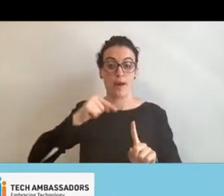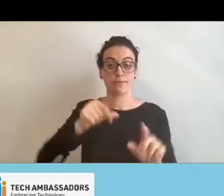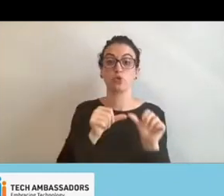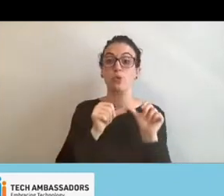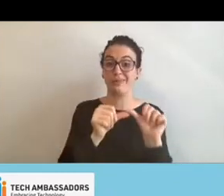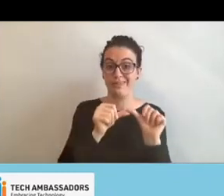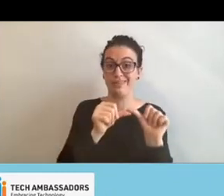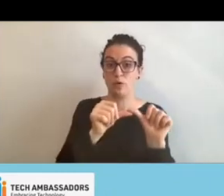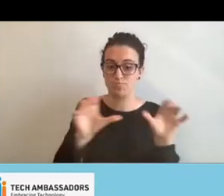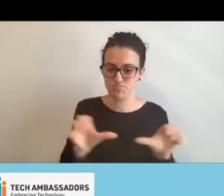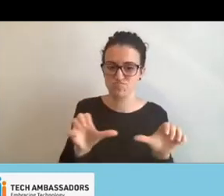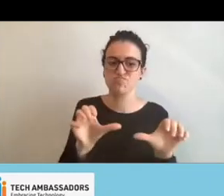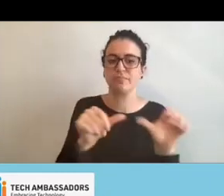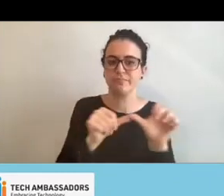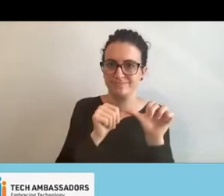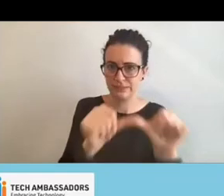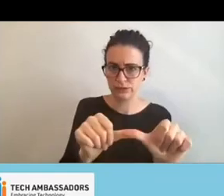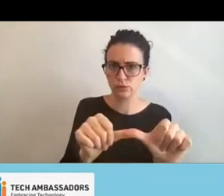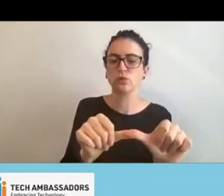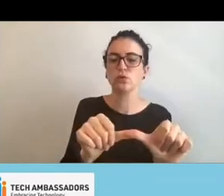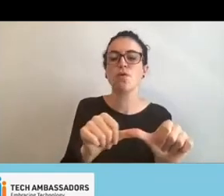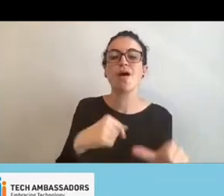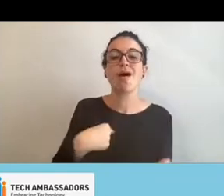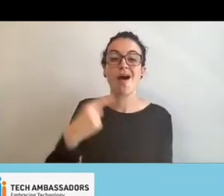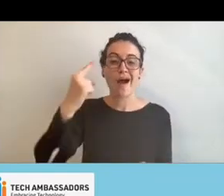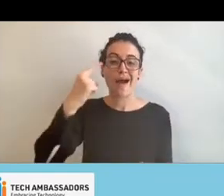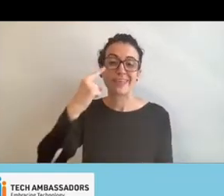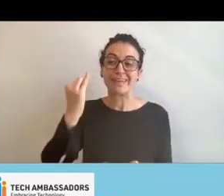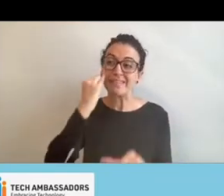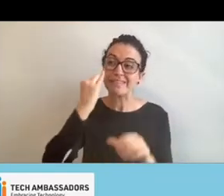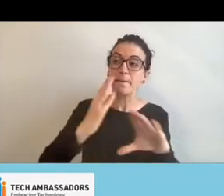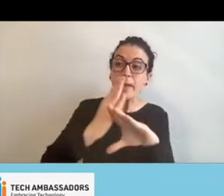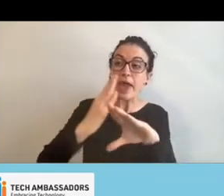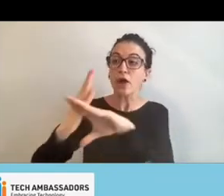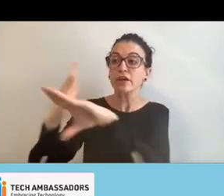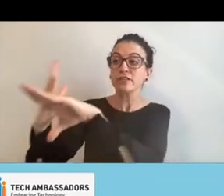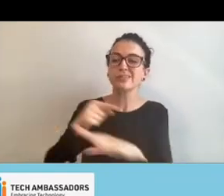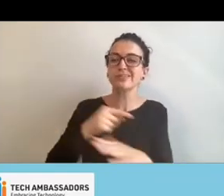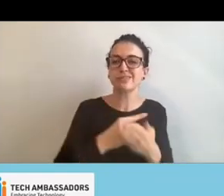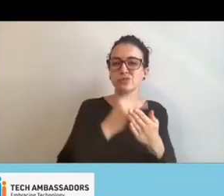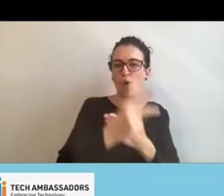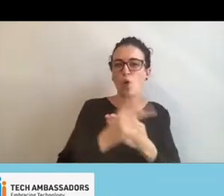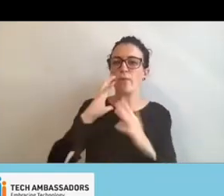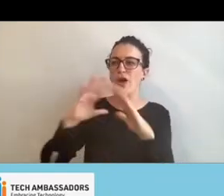I think that it's going to open more doors and opportunities.